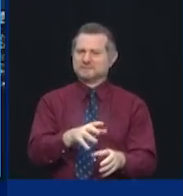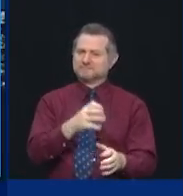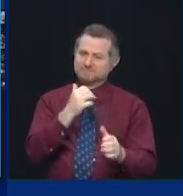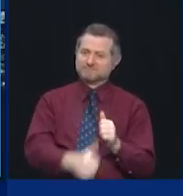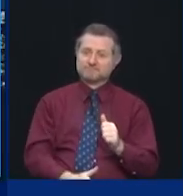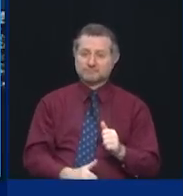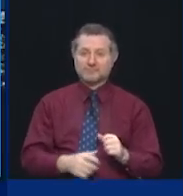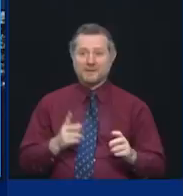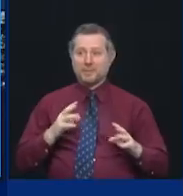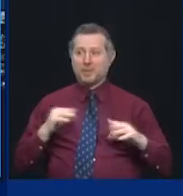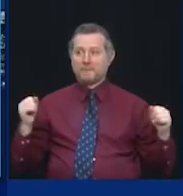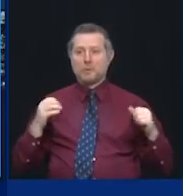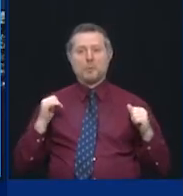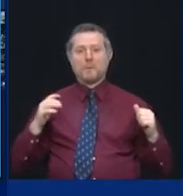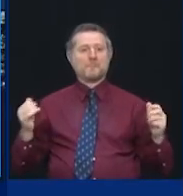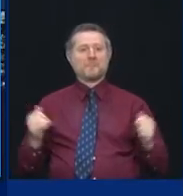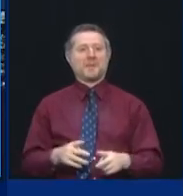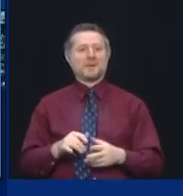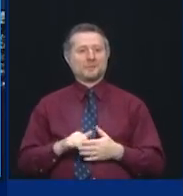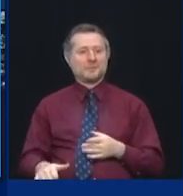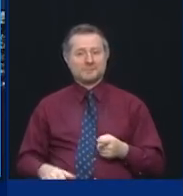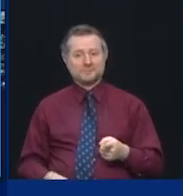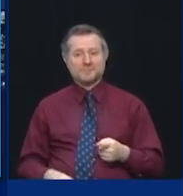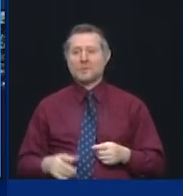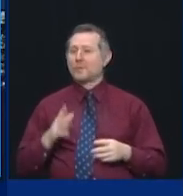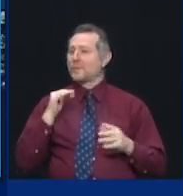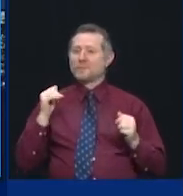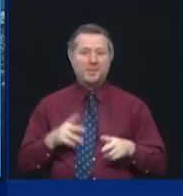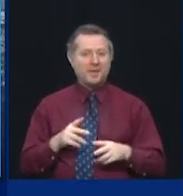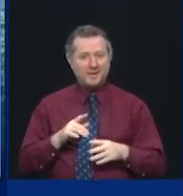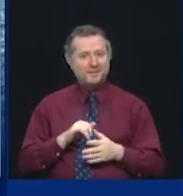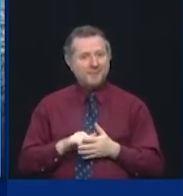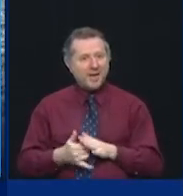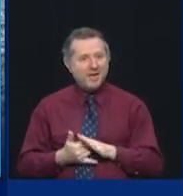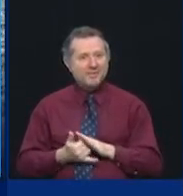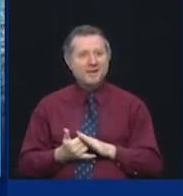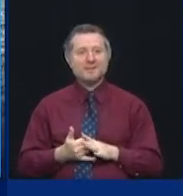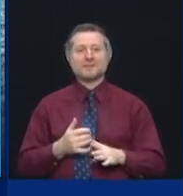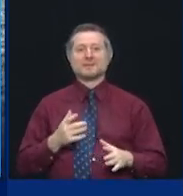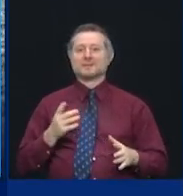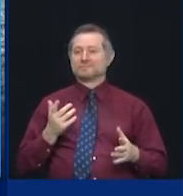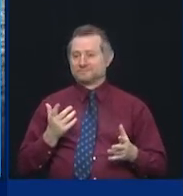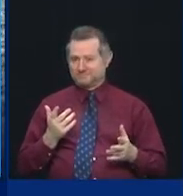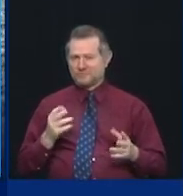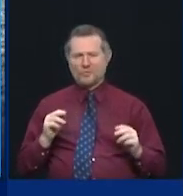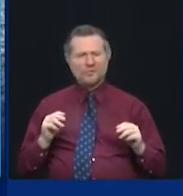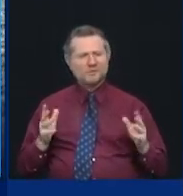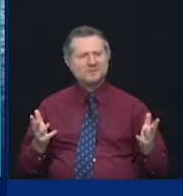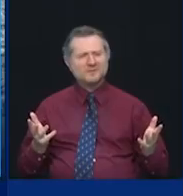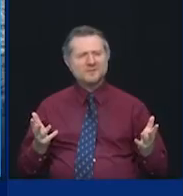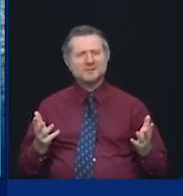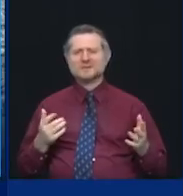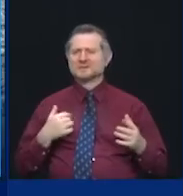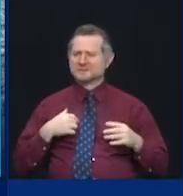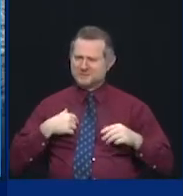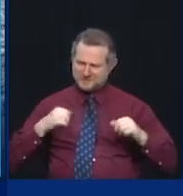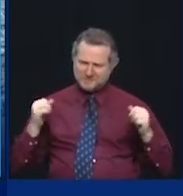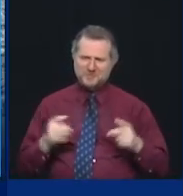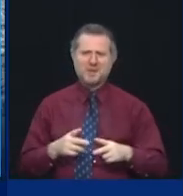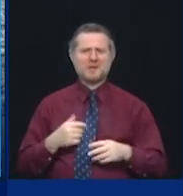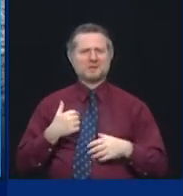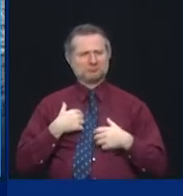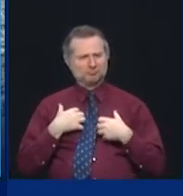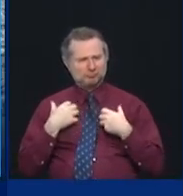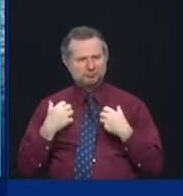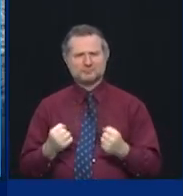to go to downtown. No. We came back, and we came back stronger than ever before. We have